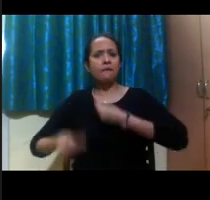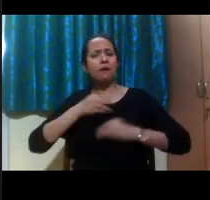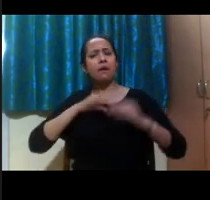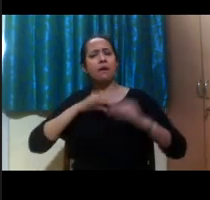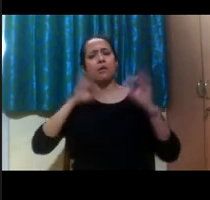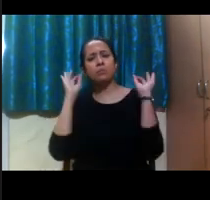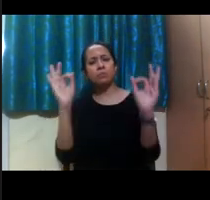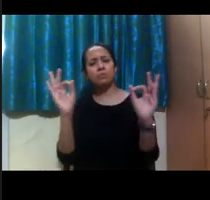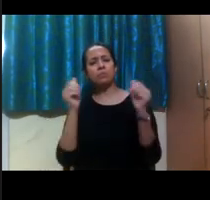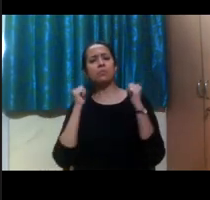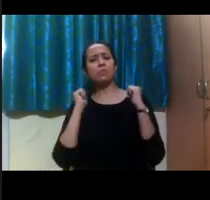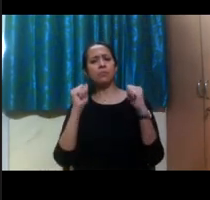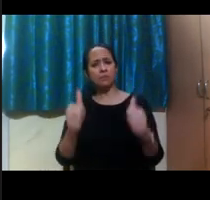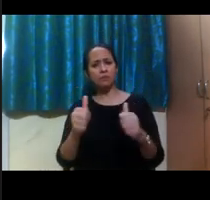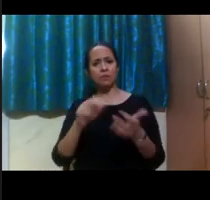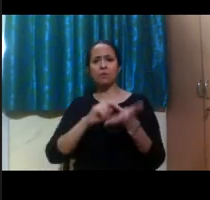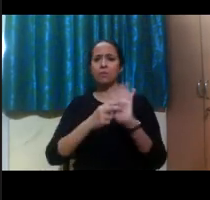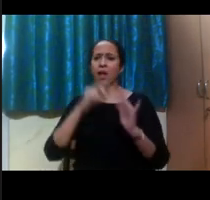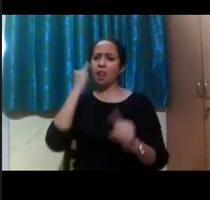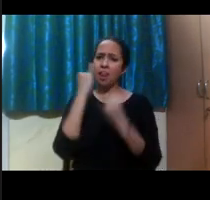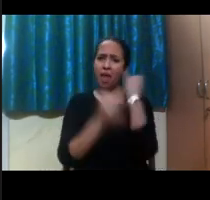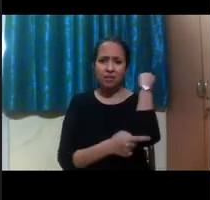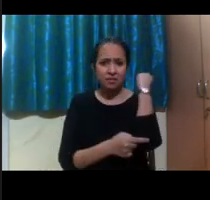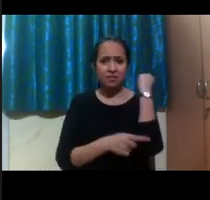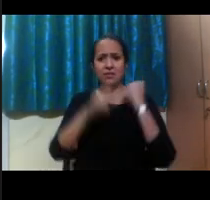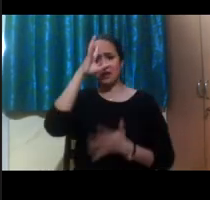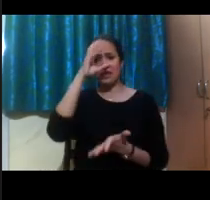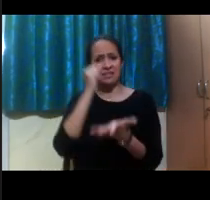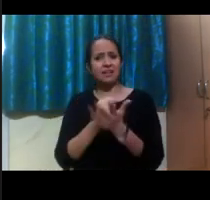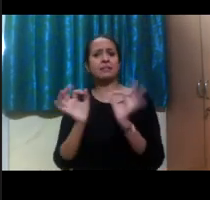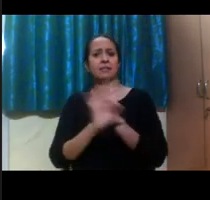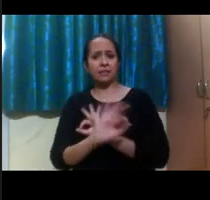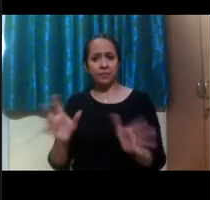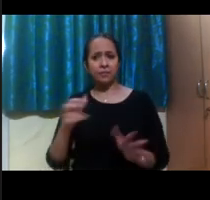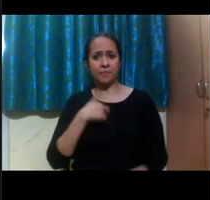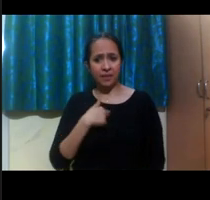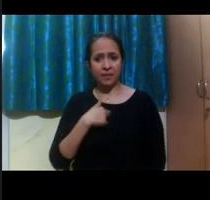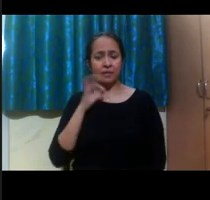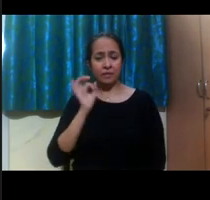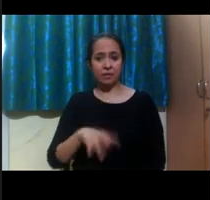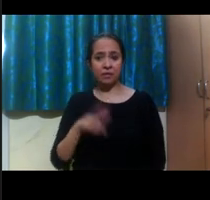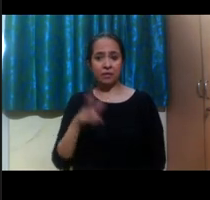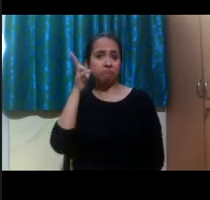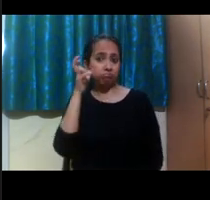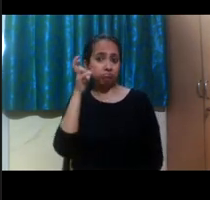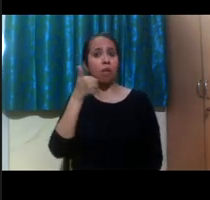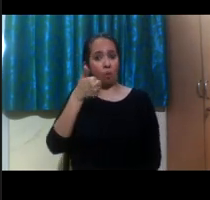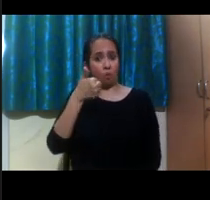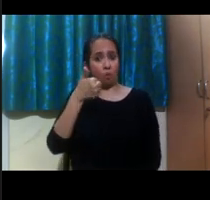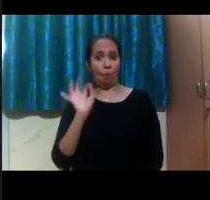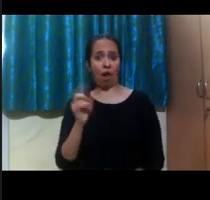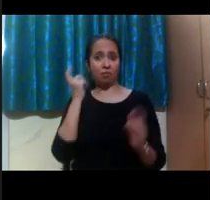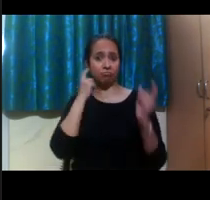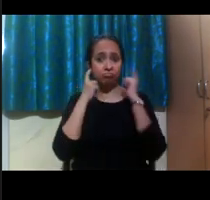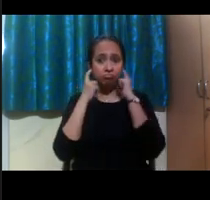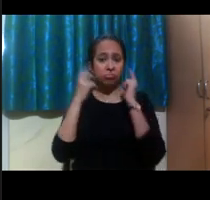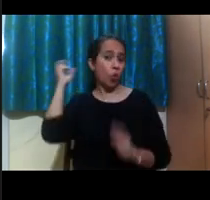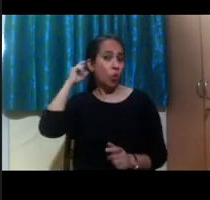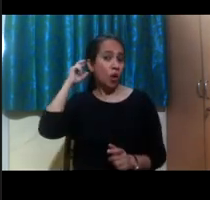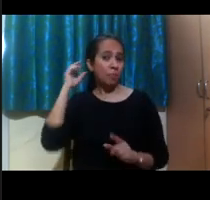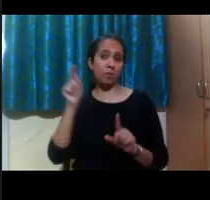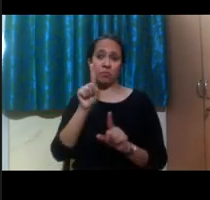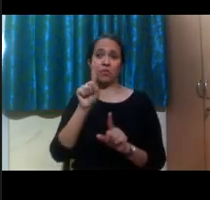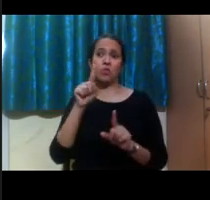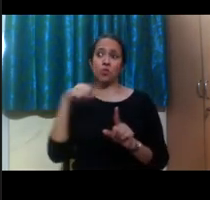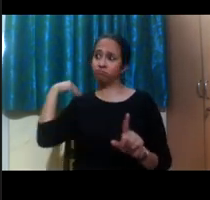we ended up deciding that because I already have a good sense of hearing, since I've been using cochlear implants